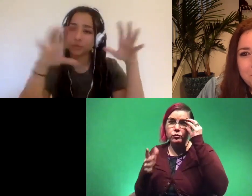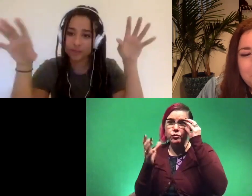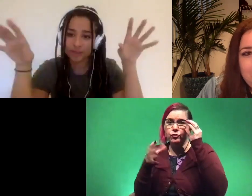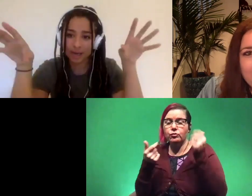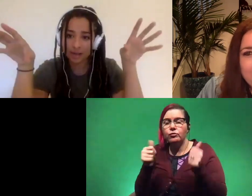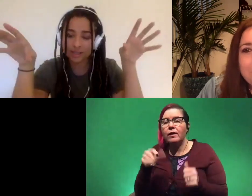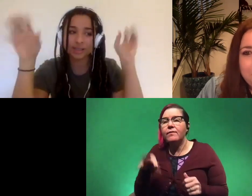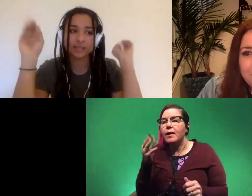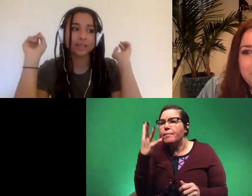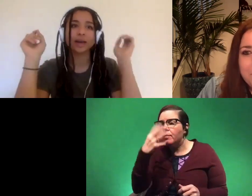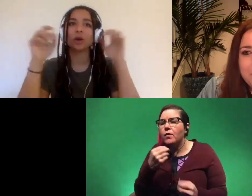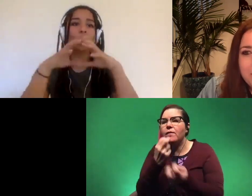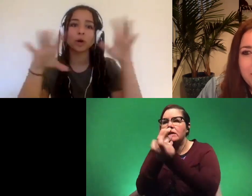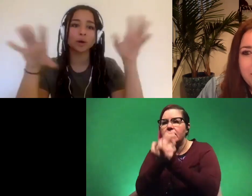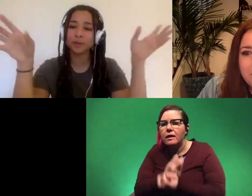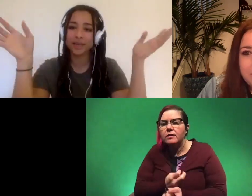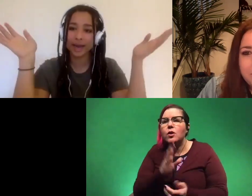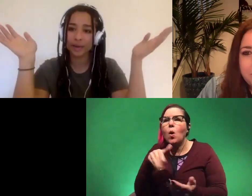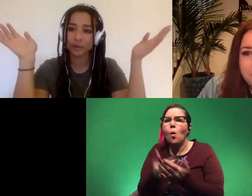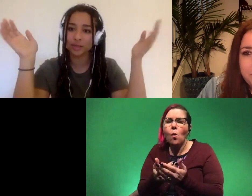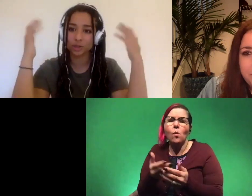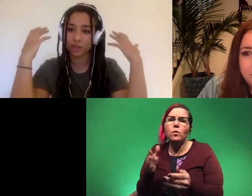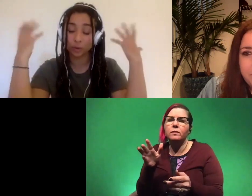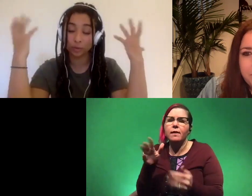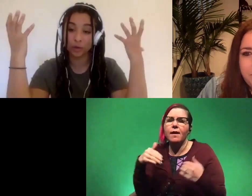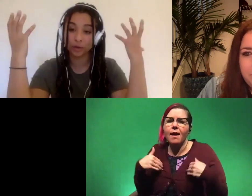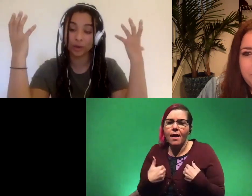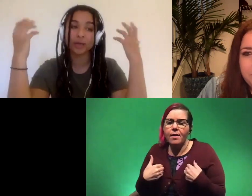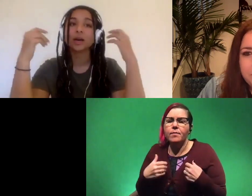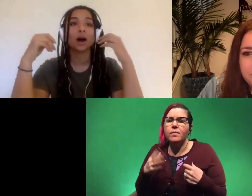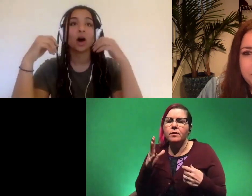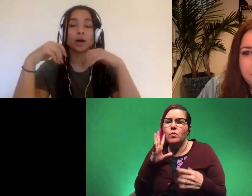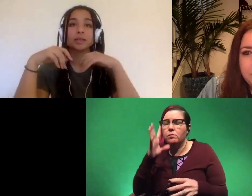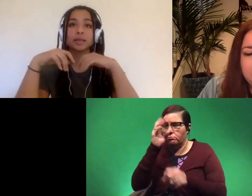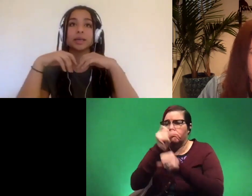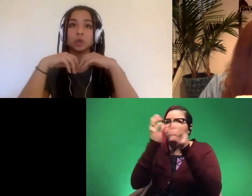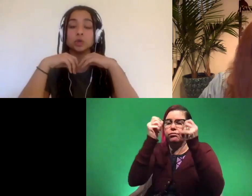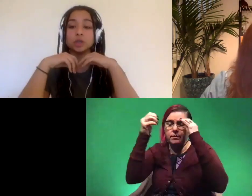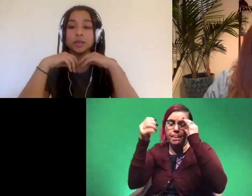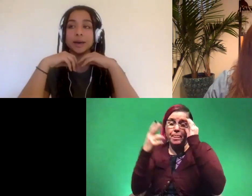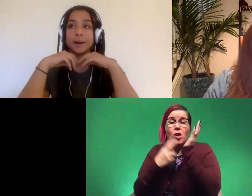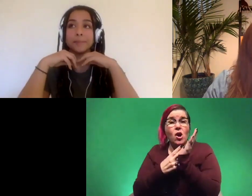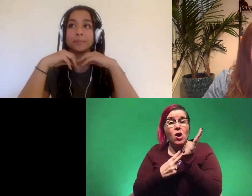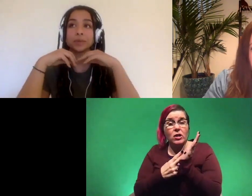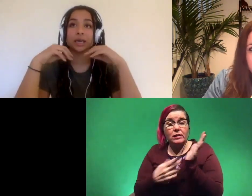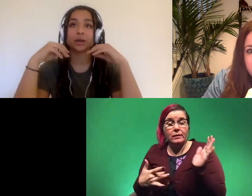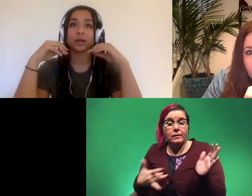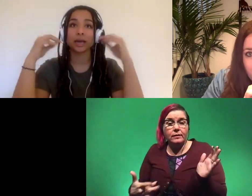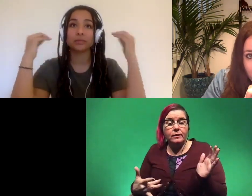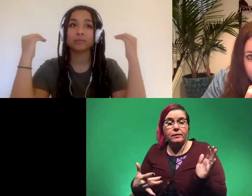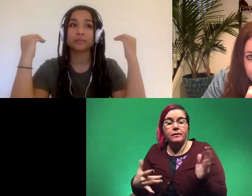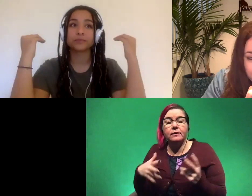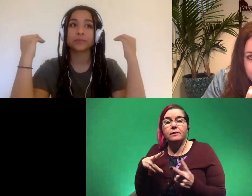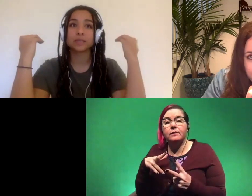beautiful skeletons and like whole complete animals that just like will blow your mind honestly it's usually um either